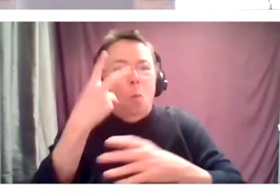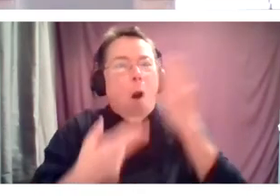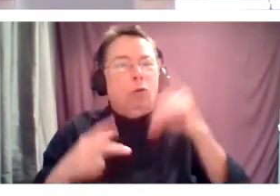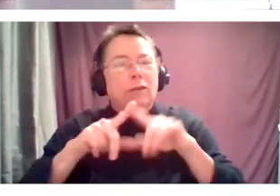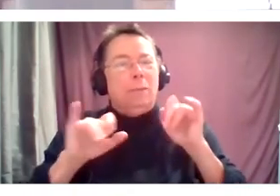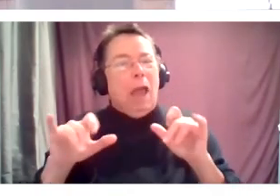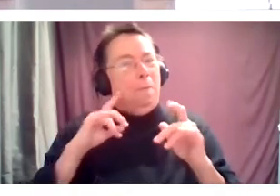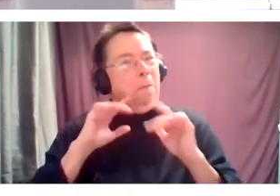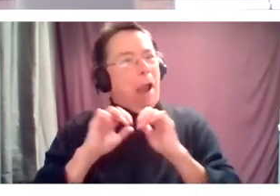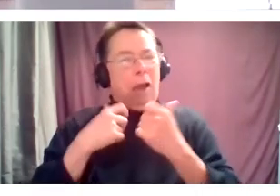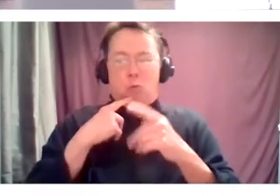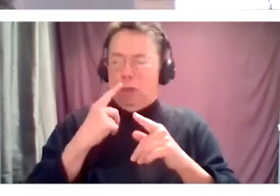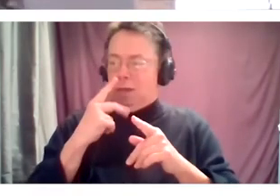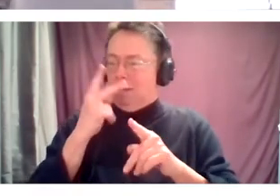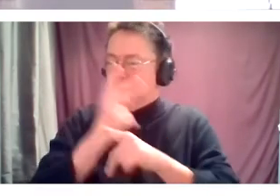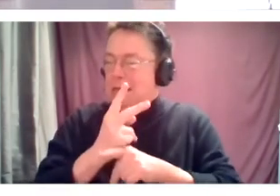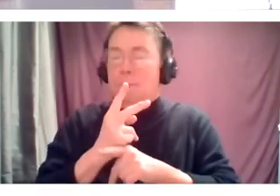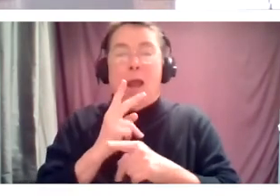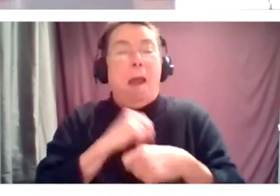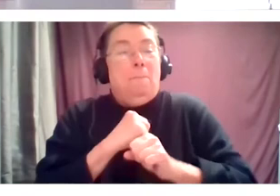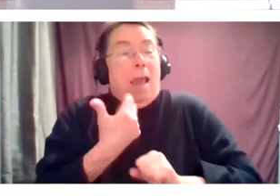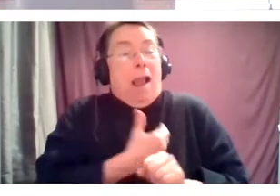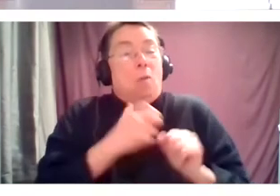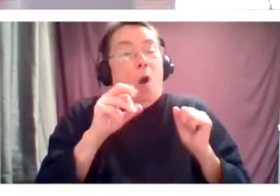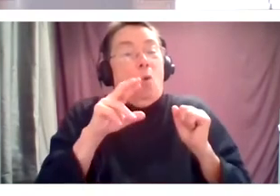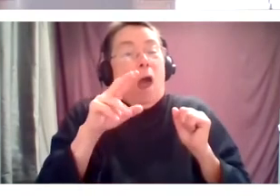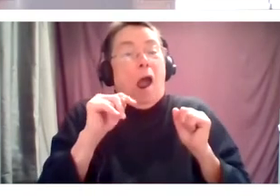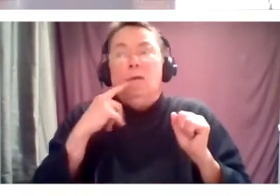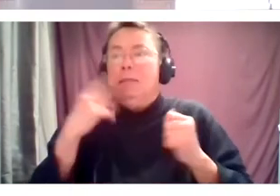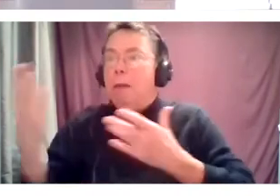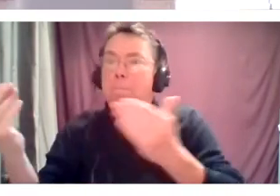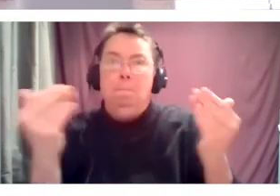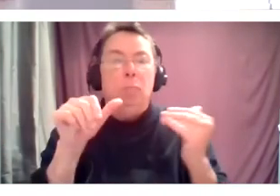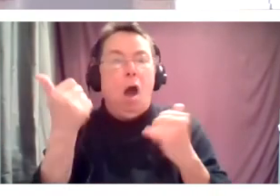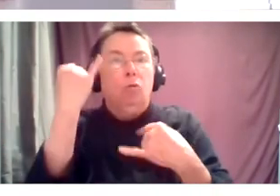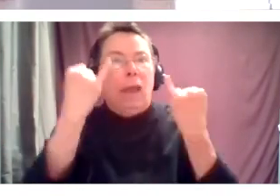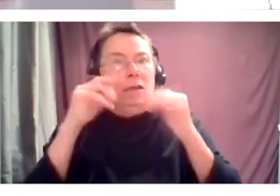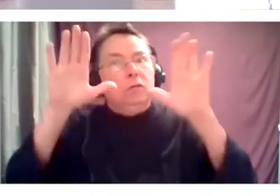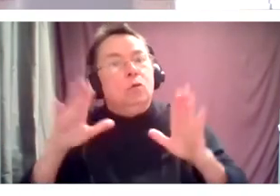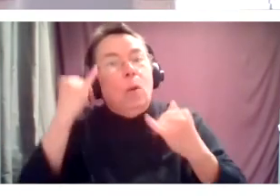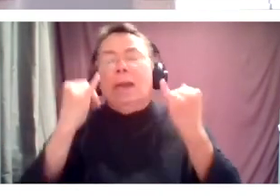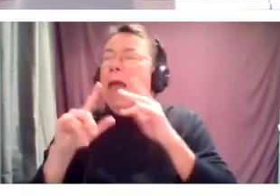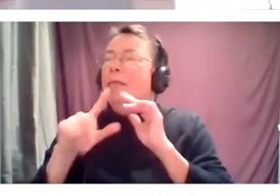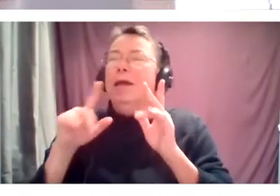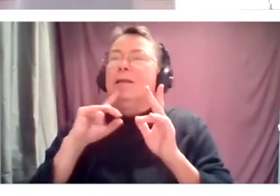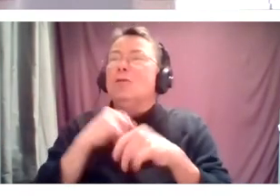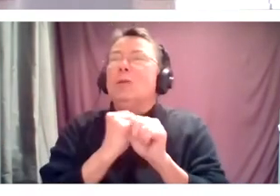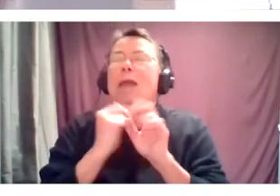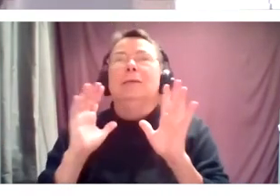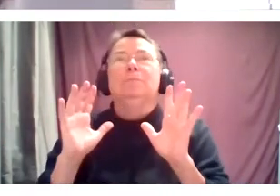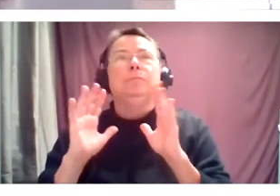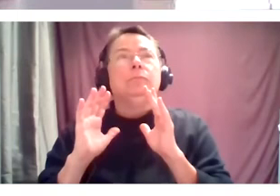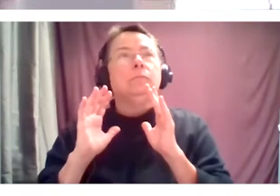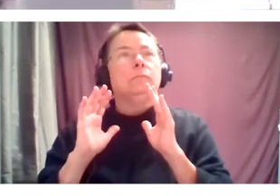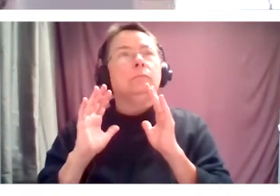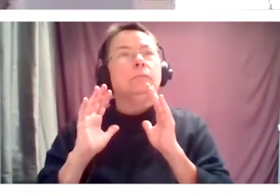Making our own art, pulling in really great ideas, but creating, like, how are we creating